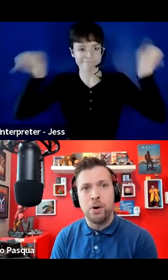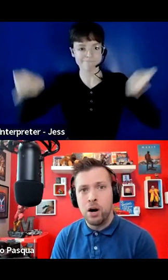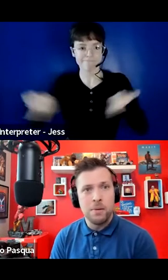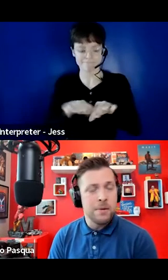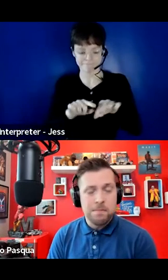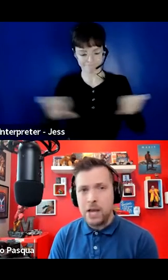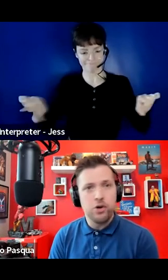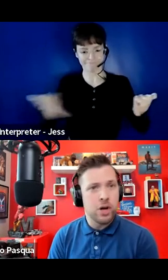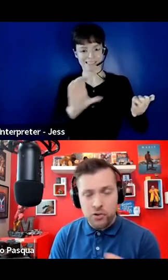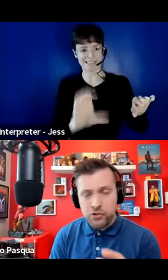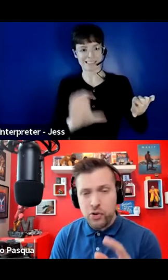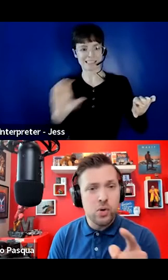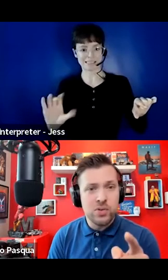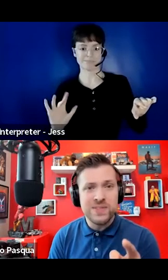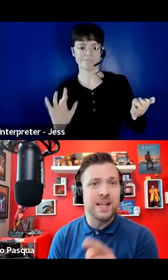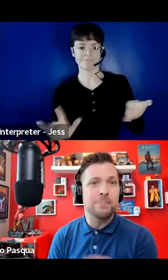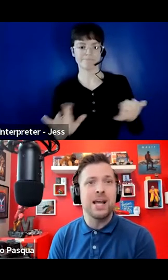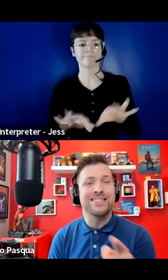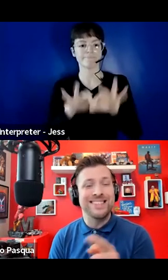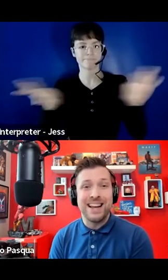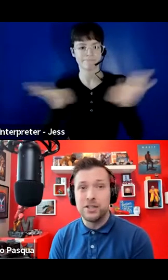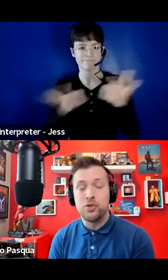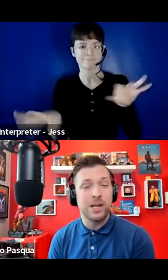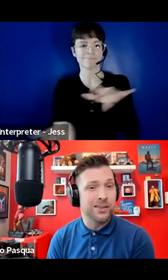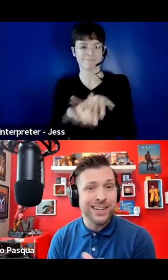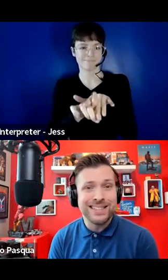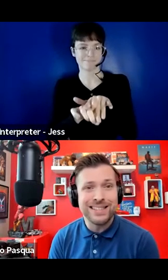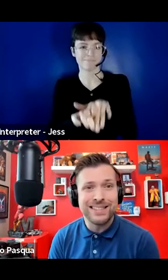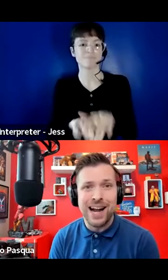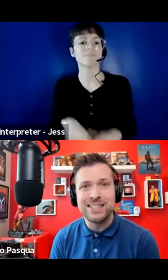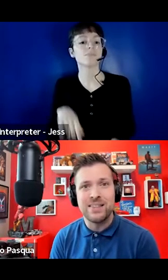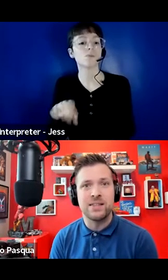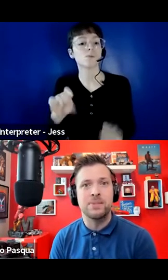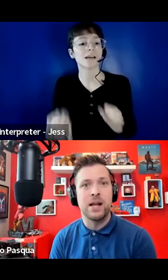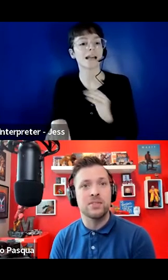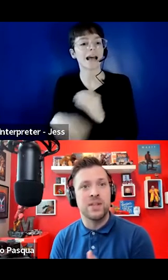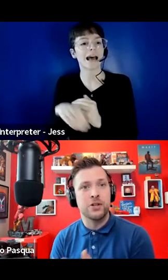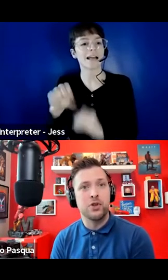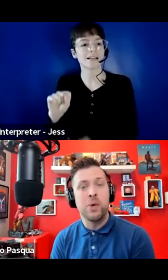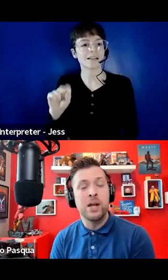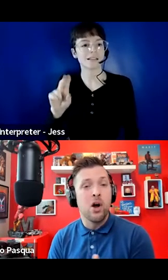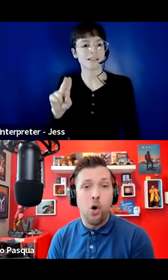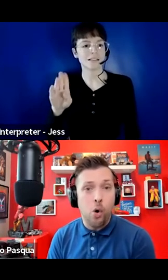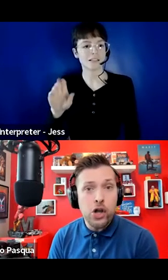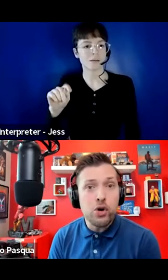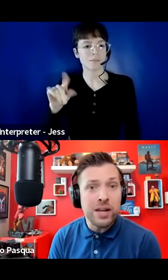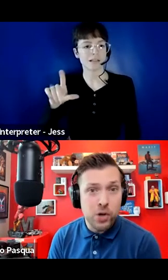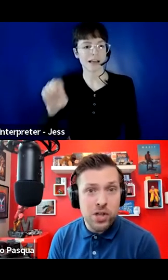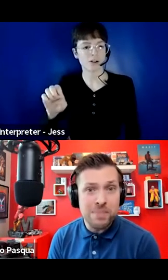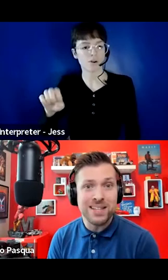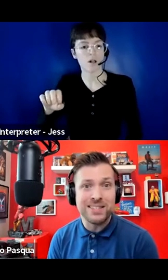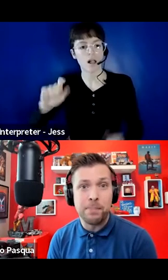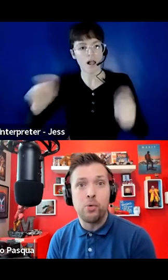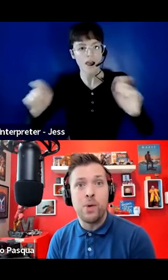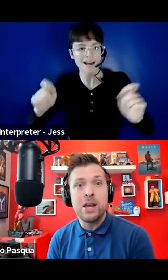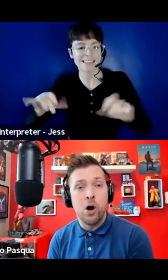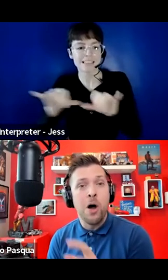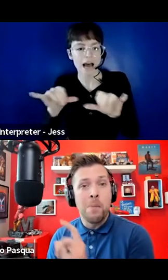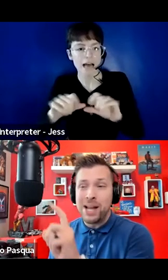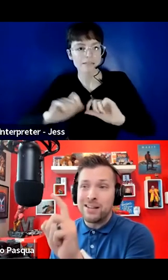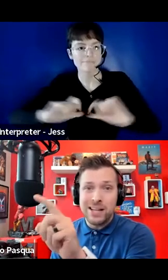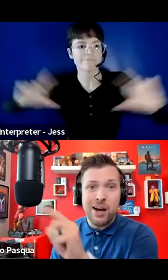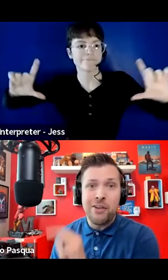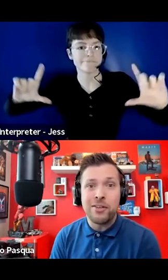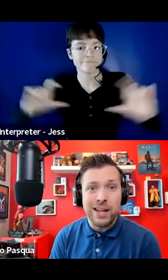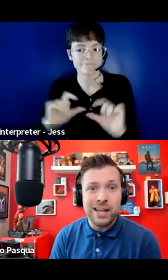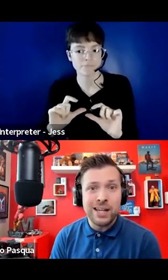your Zoom bar, and you can also use the subtitle settings to increase the size of the subtitles that you're viewing, or you can view them in a separate window